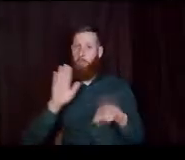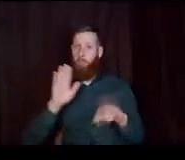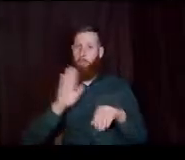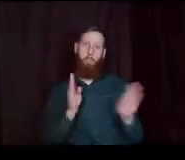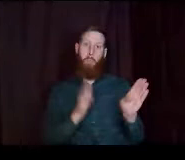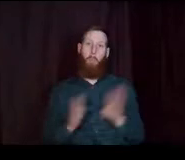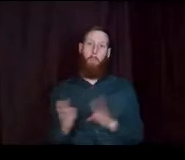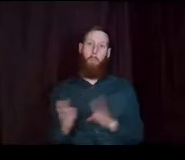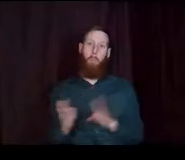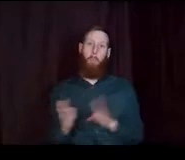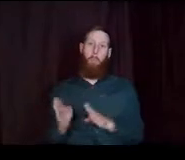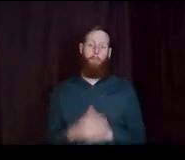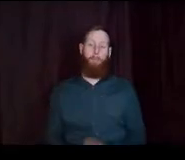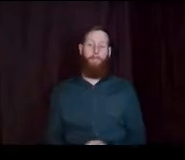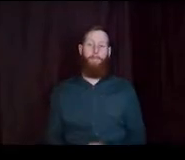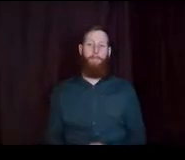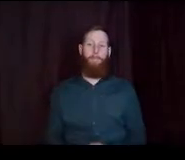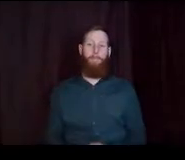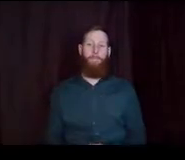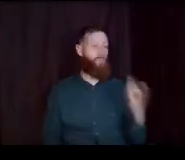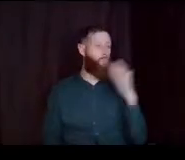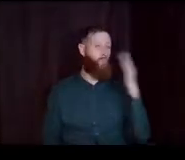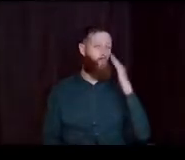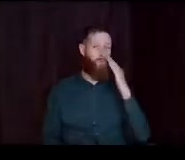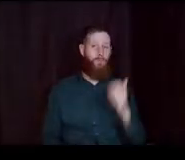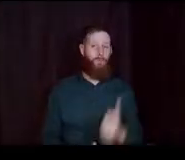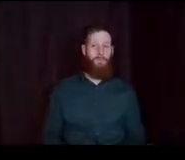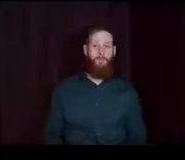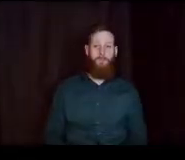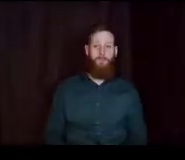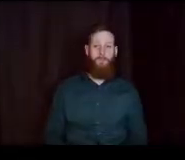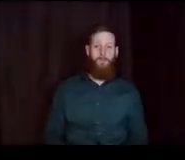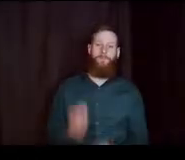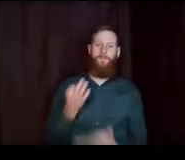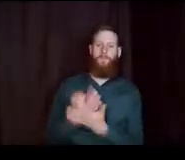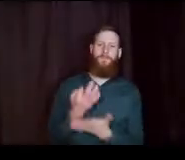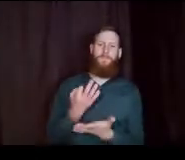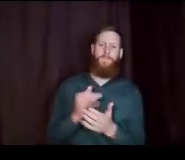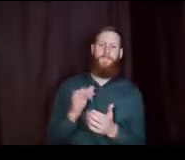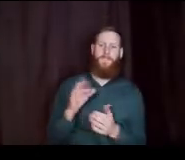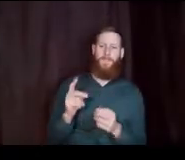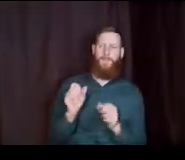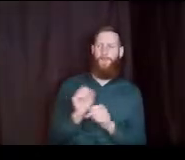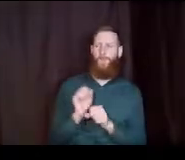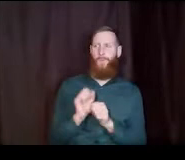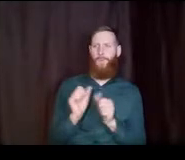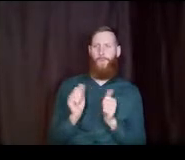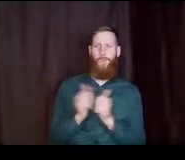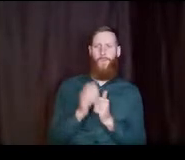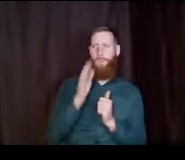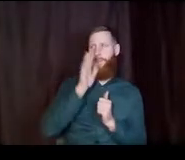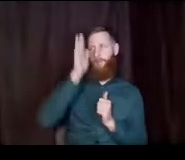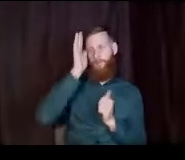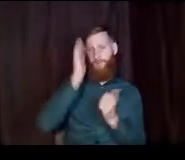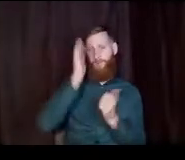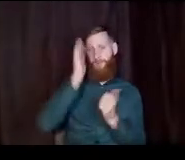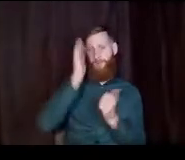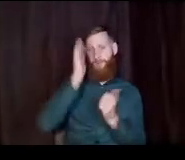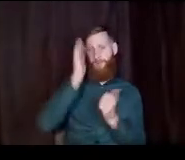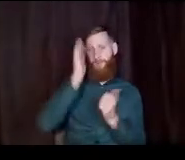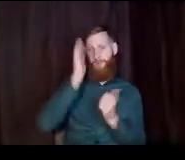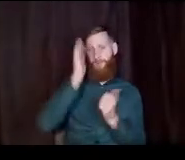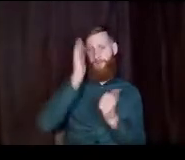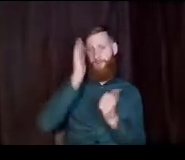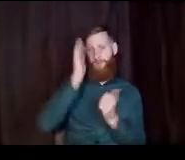Great. Good to know. How does financial aid work in divorce parent situations? If the non custodial parent